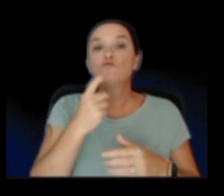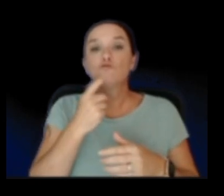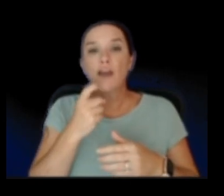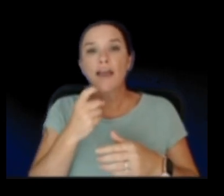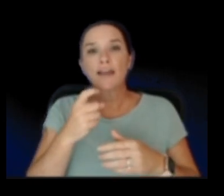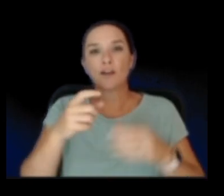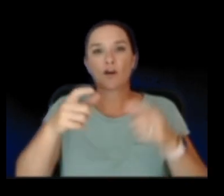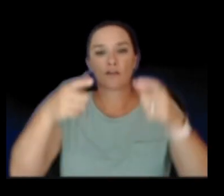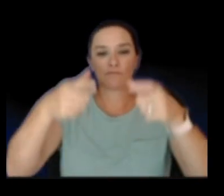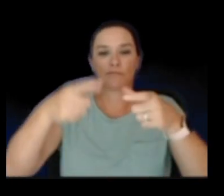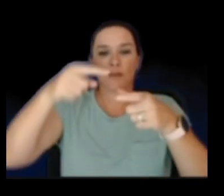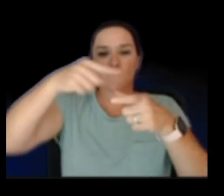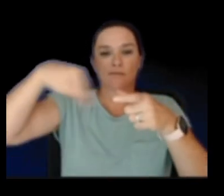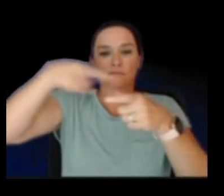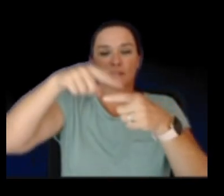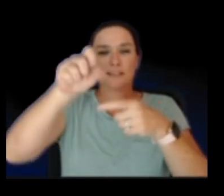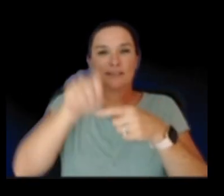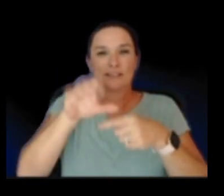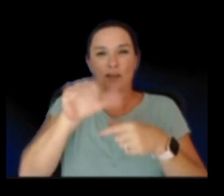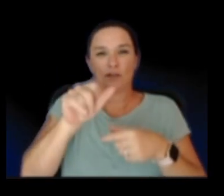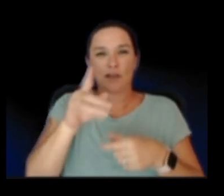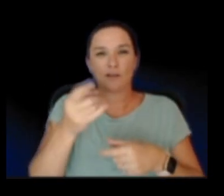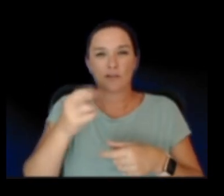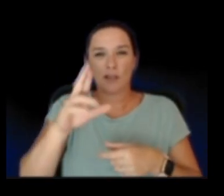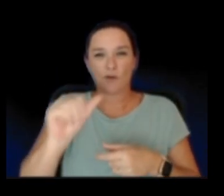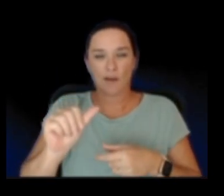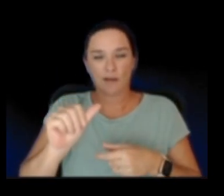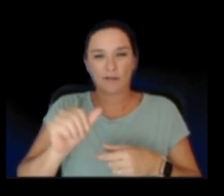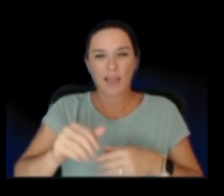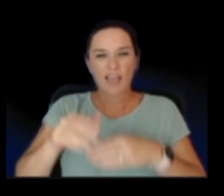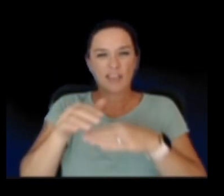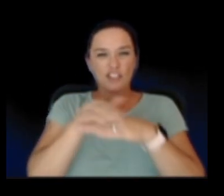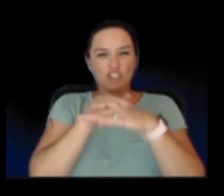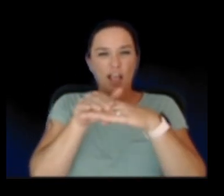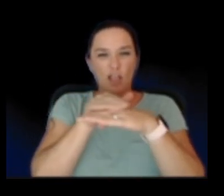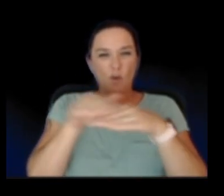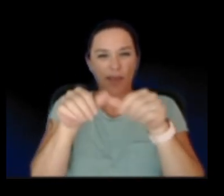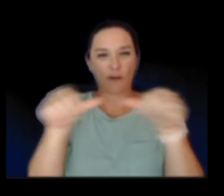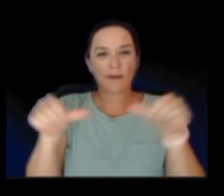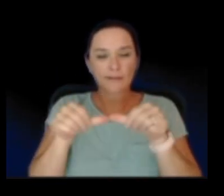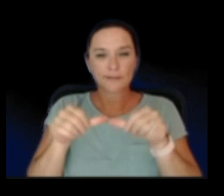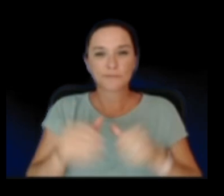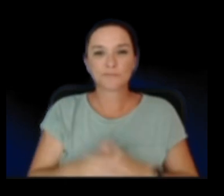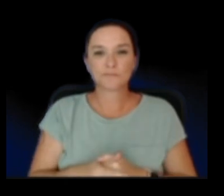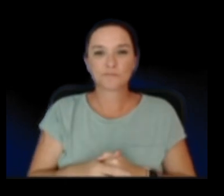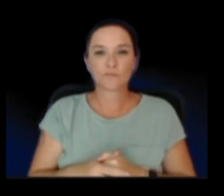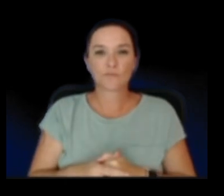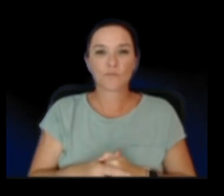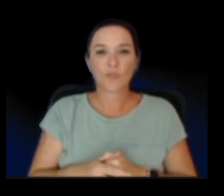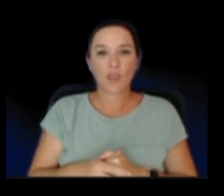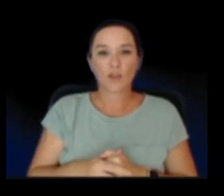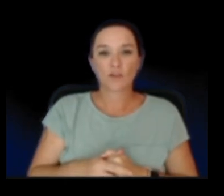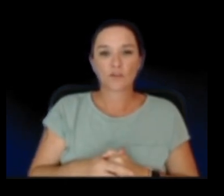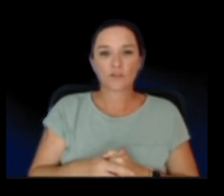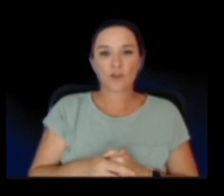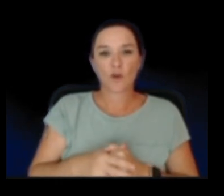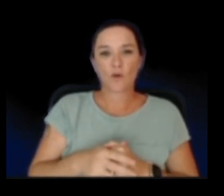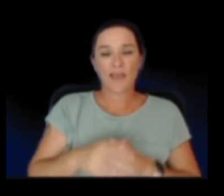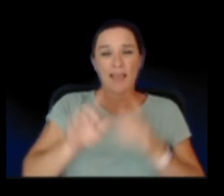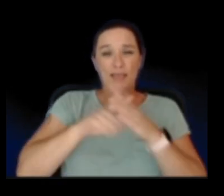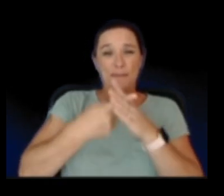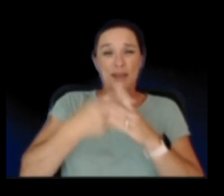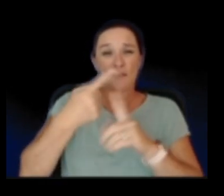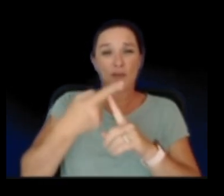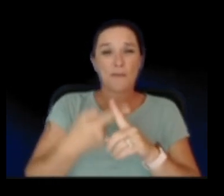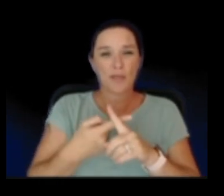the rift zones within the shallower parts of the volcano. So we saw earlier in a month a few little flurries of